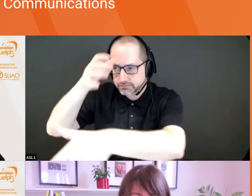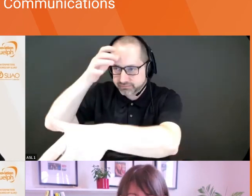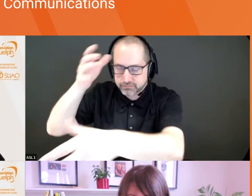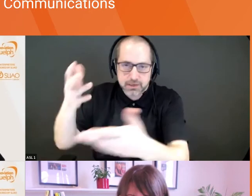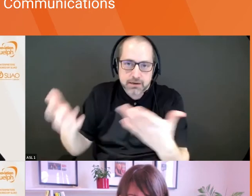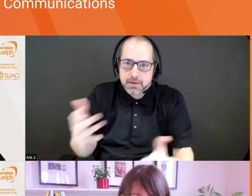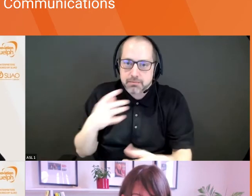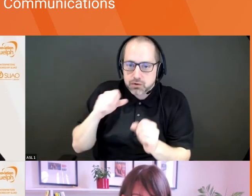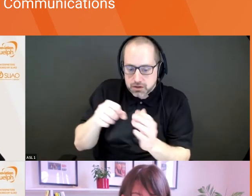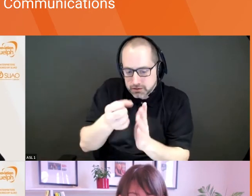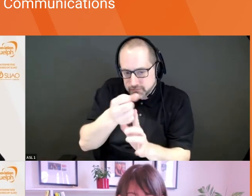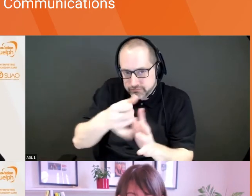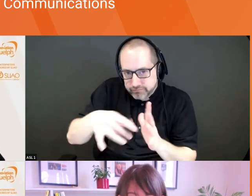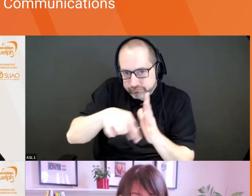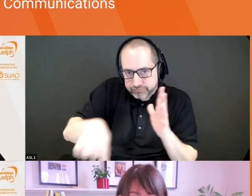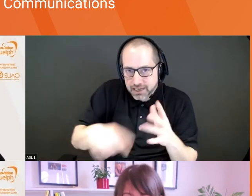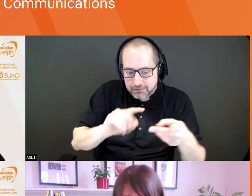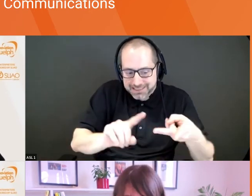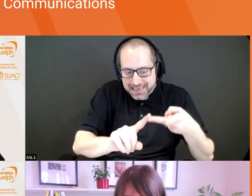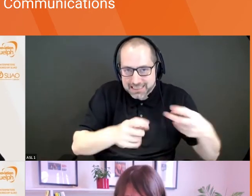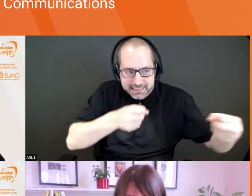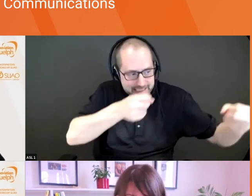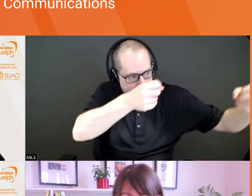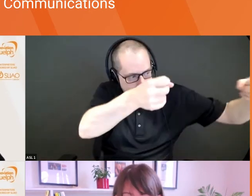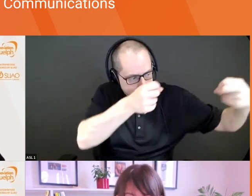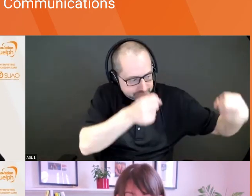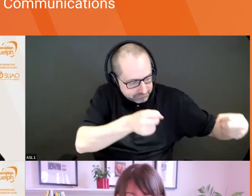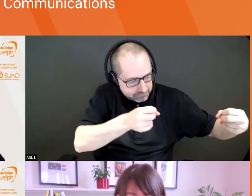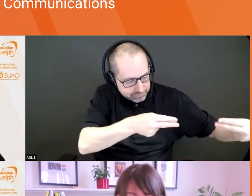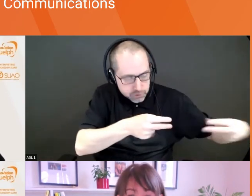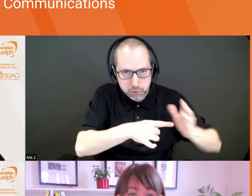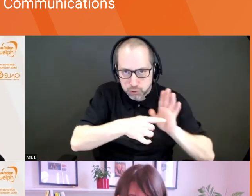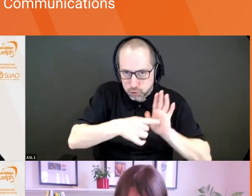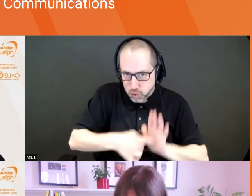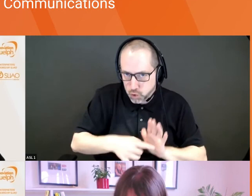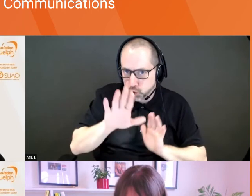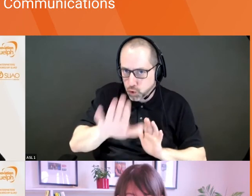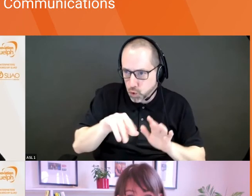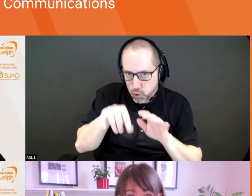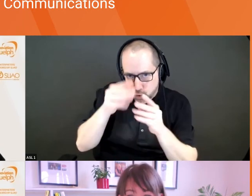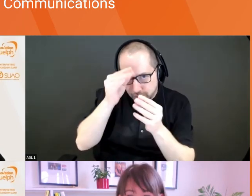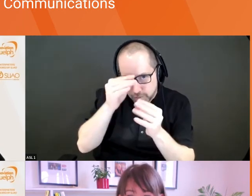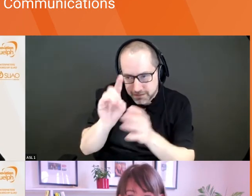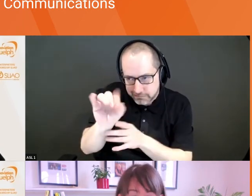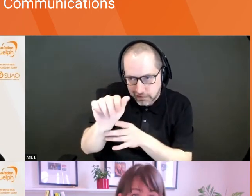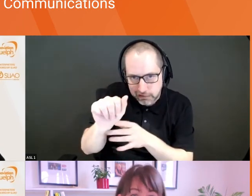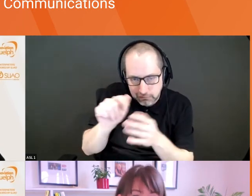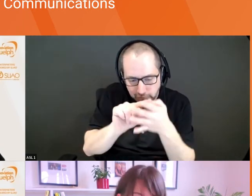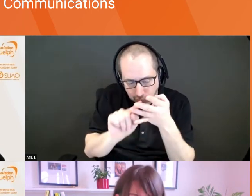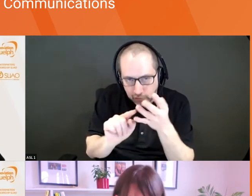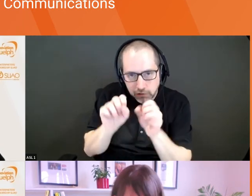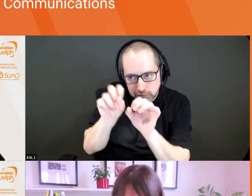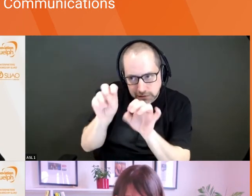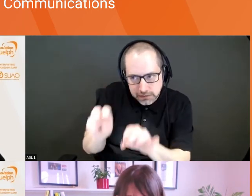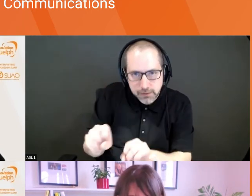maybe a little bit of your secret sauce, uh, or the patents that are, that are, uh, protecting your company. Uh, they